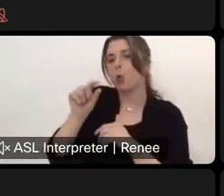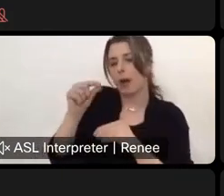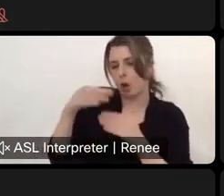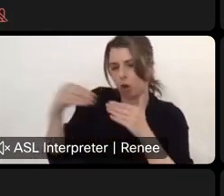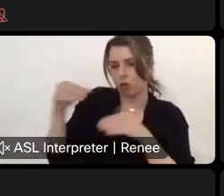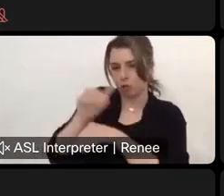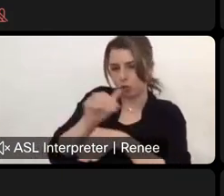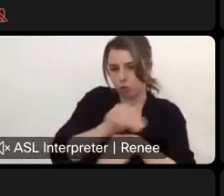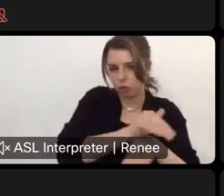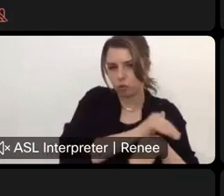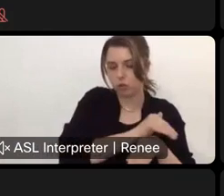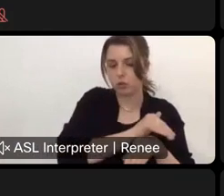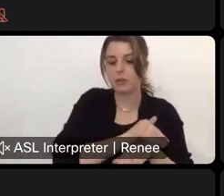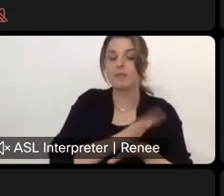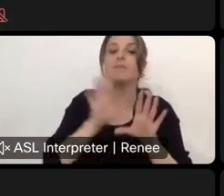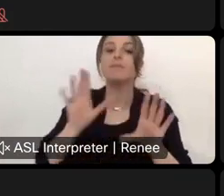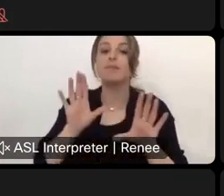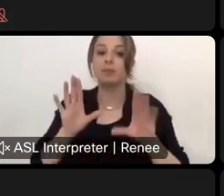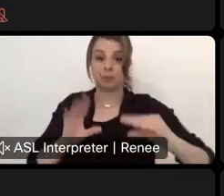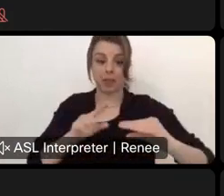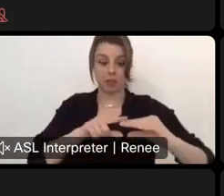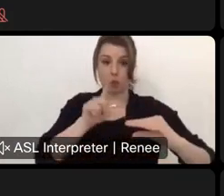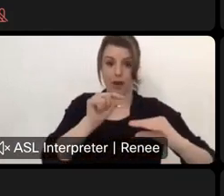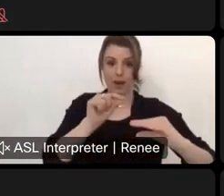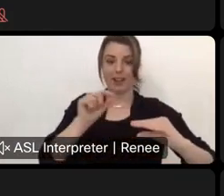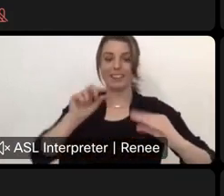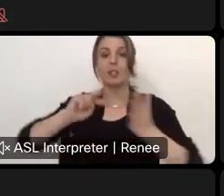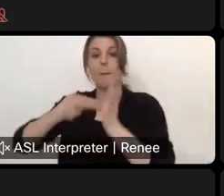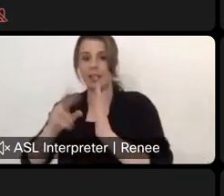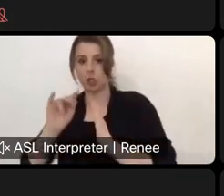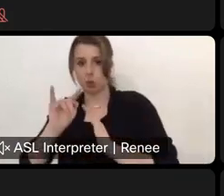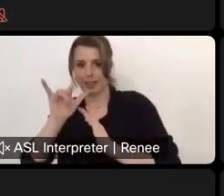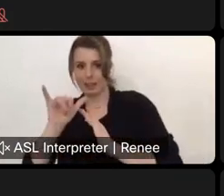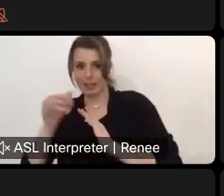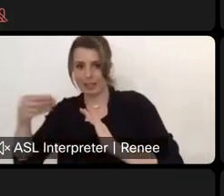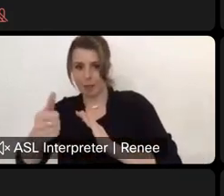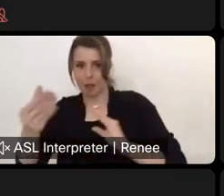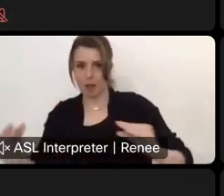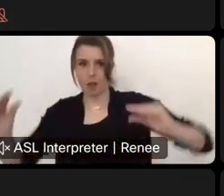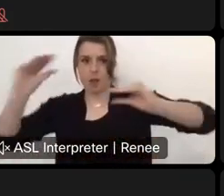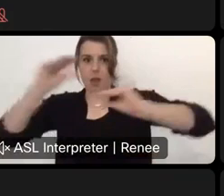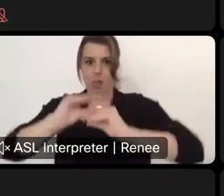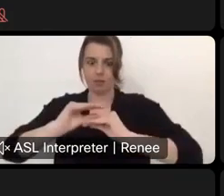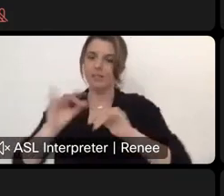night, but they would be responsible for paying the utility fee on top of that just as they are currently.